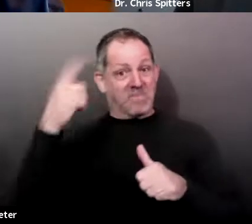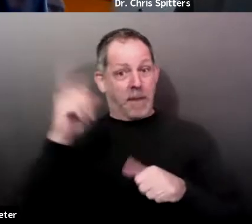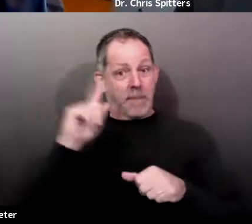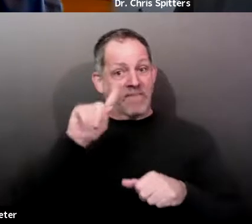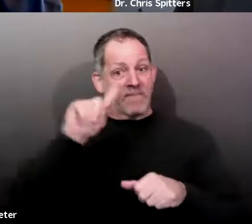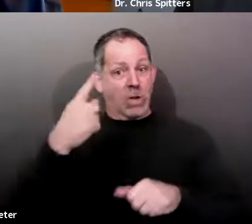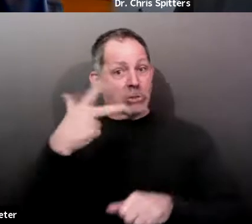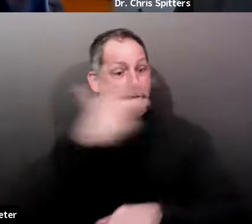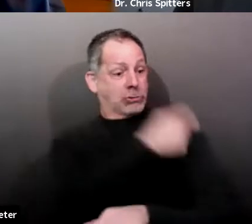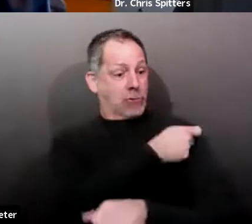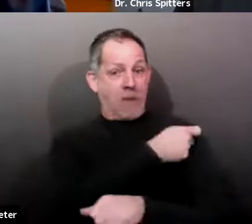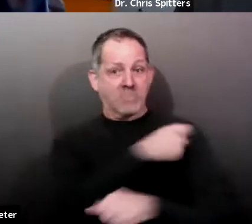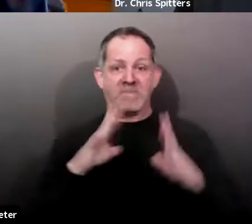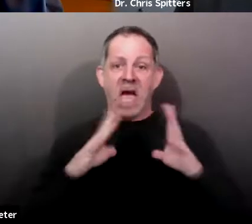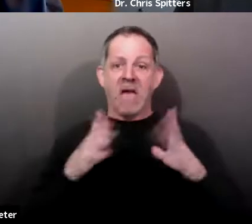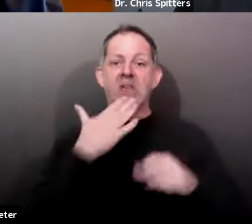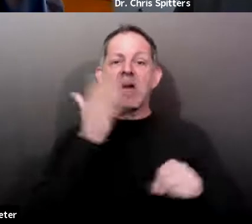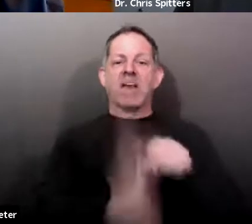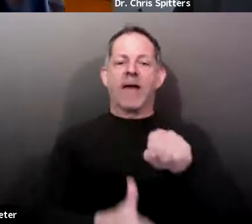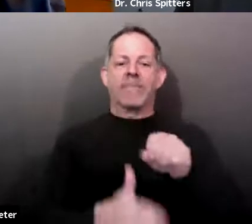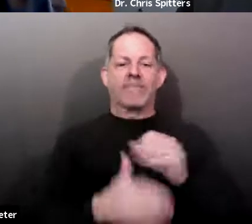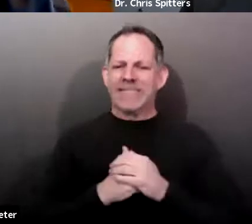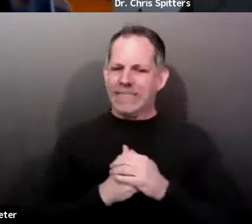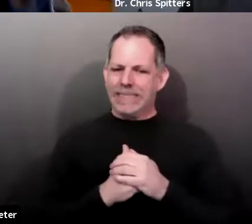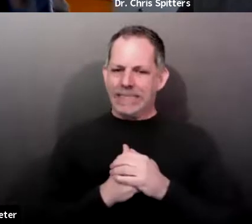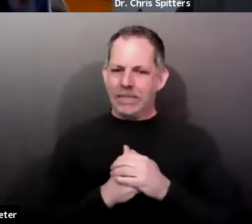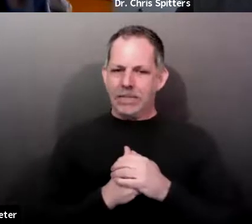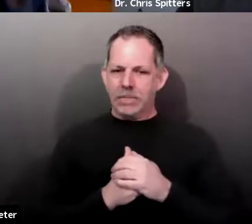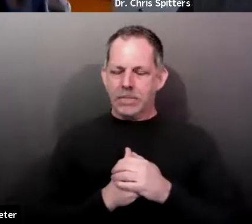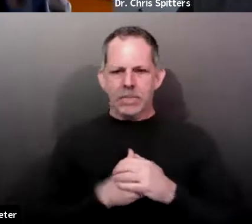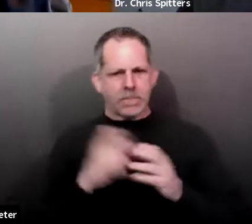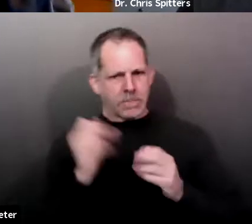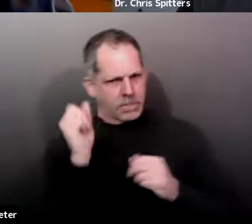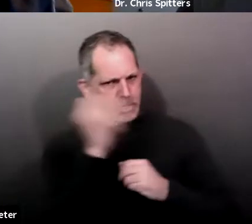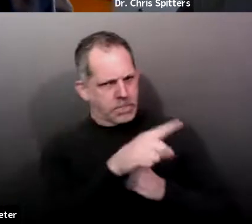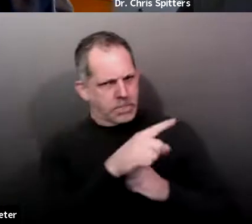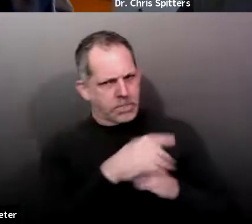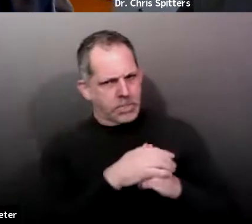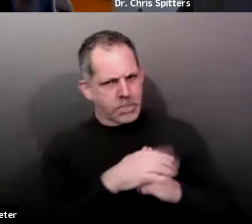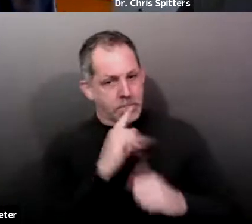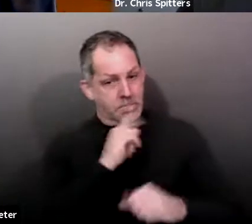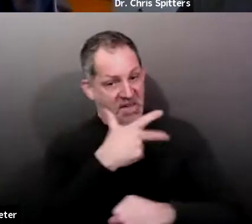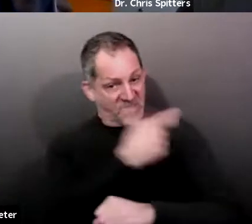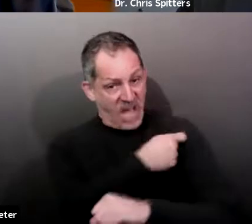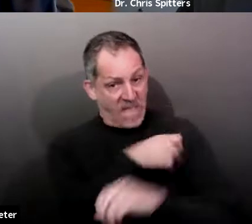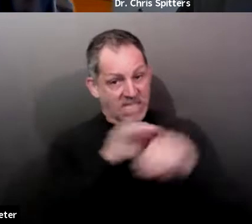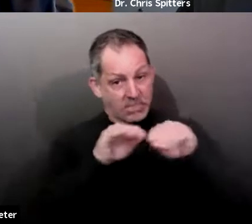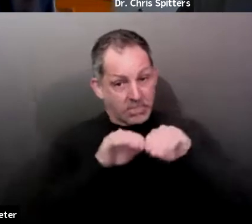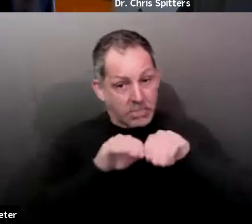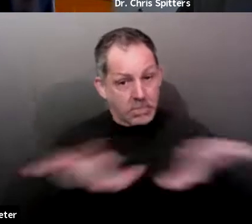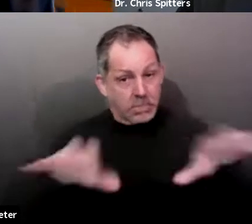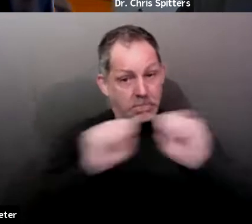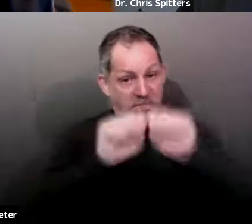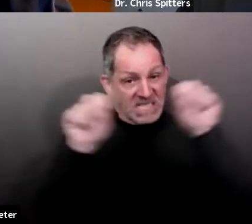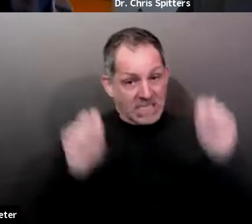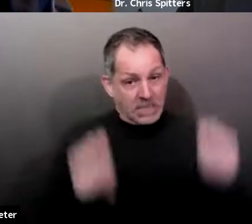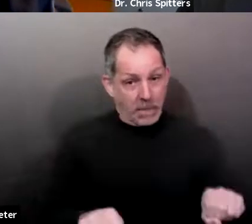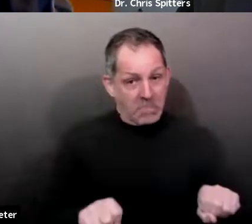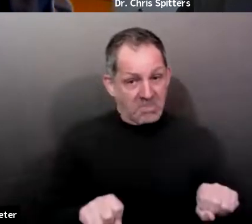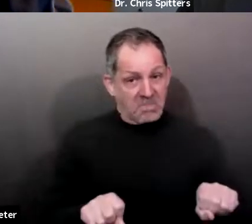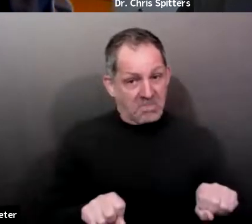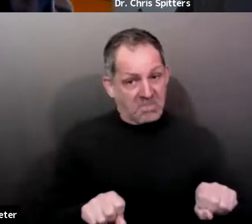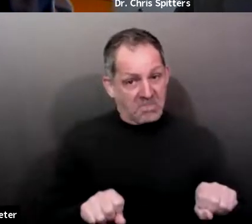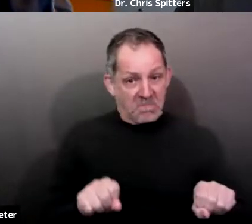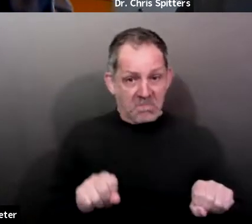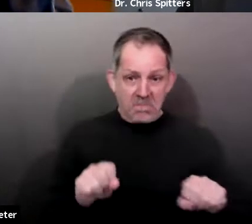And doctors, it's fair to say to the, the vaccine distribution system is kind of, uh, not fractured, but, uh,